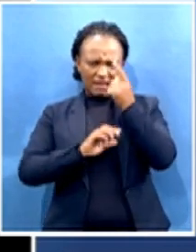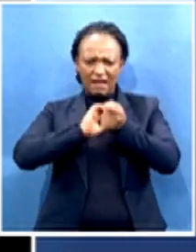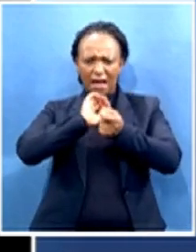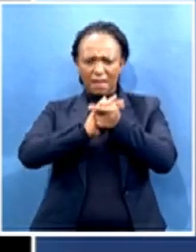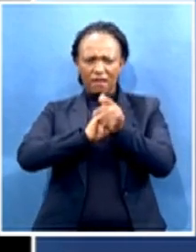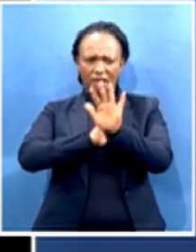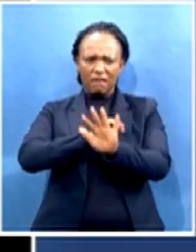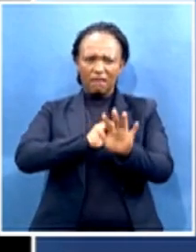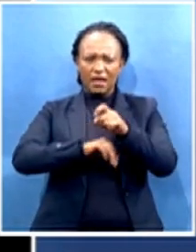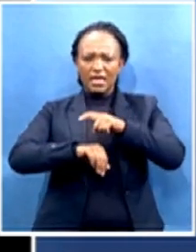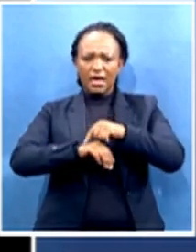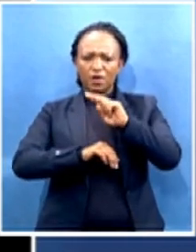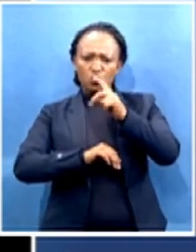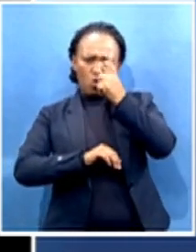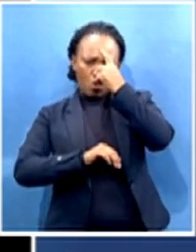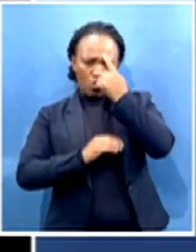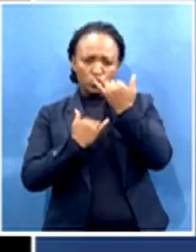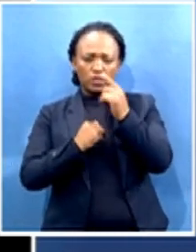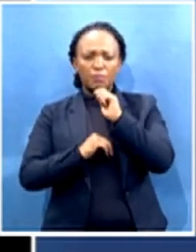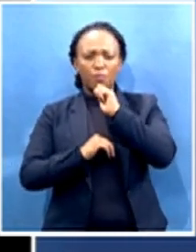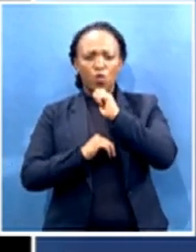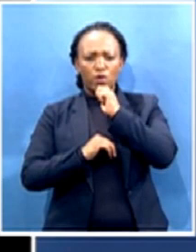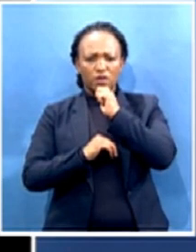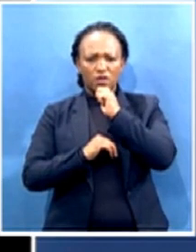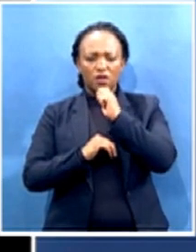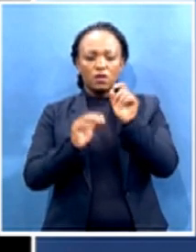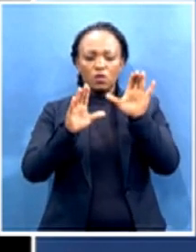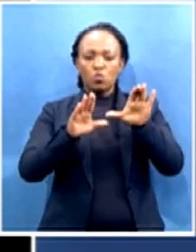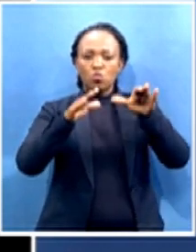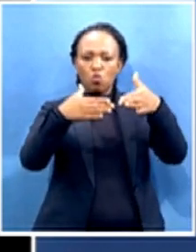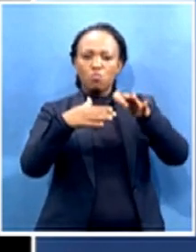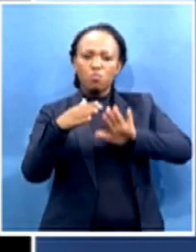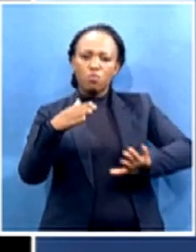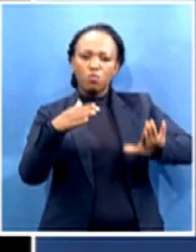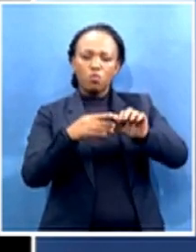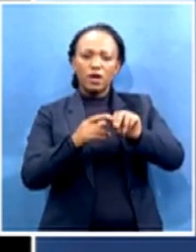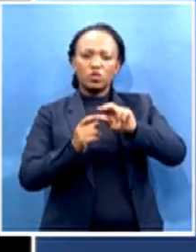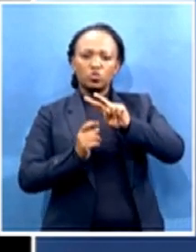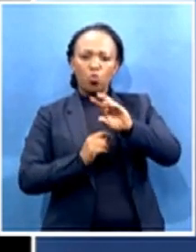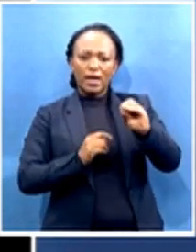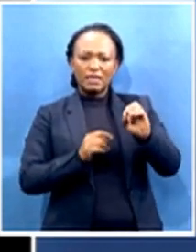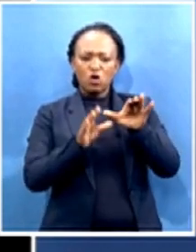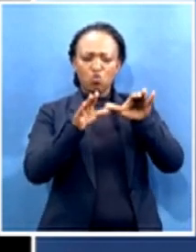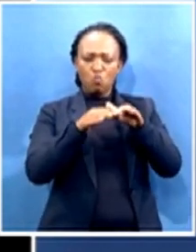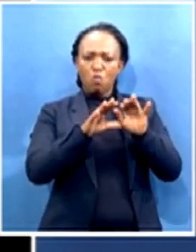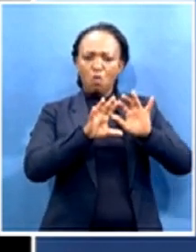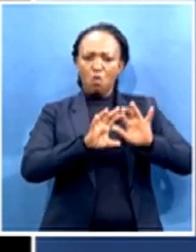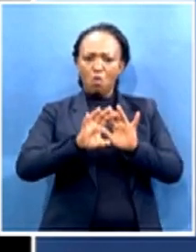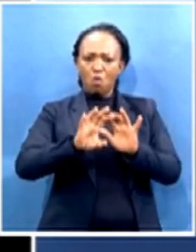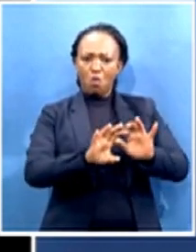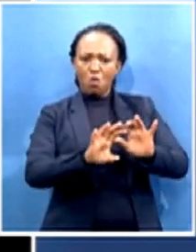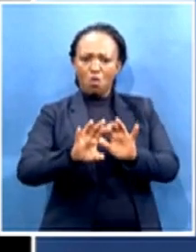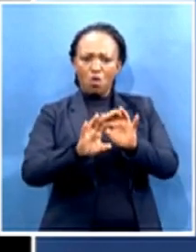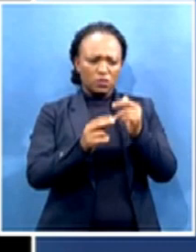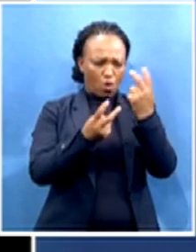and a group of about 200 went out to search for the boys who were allegedly